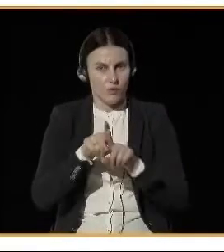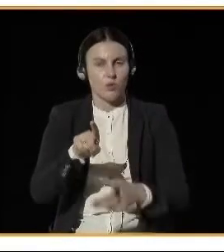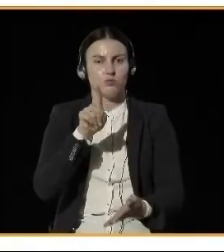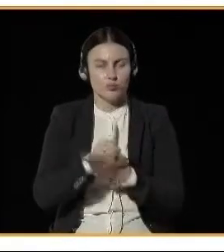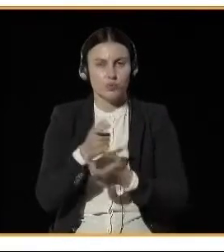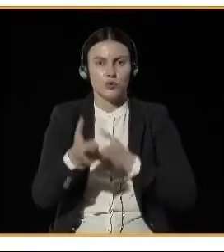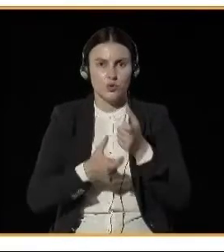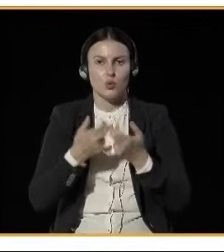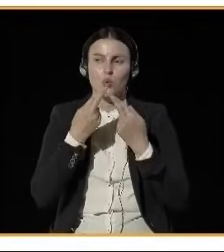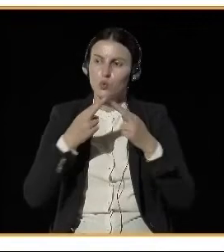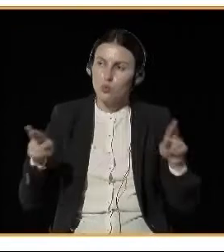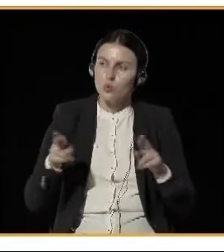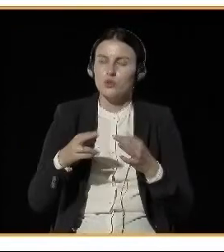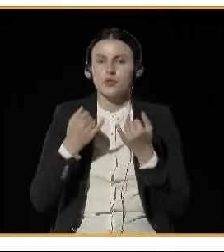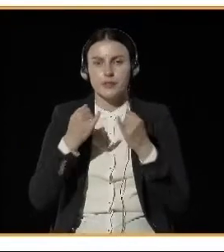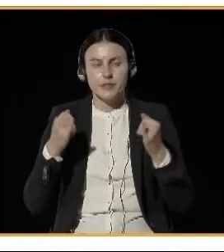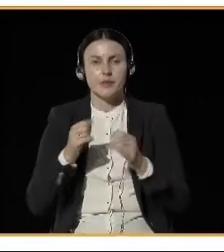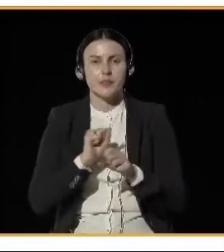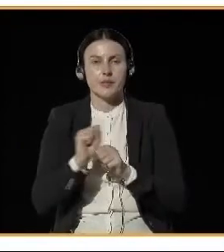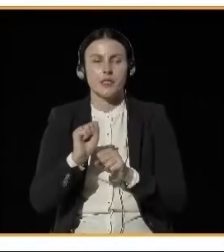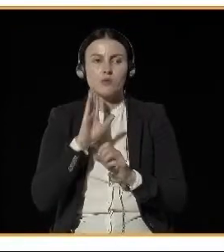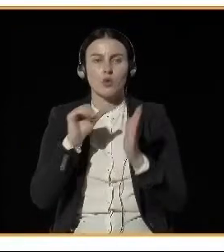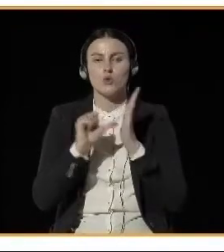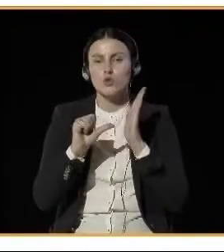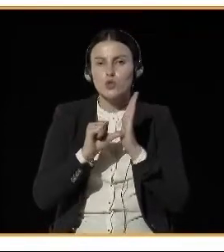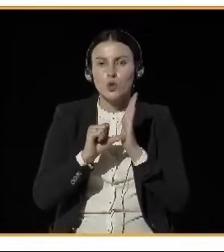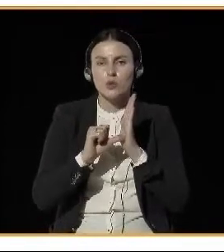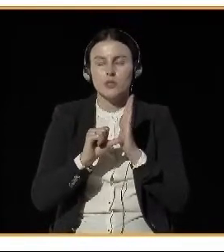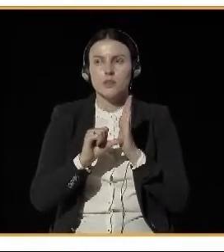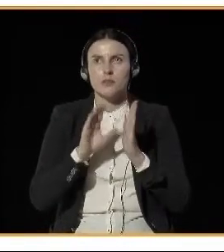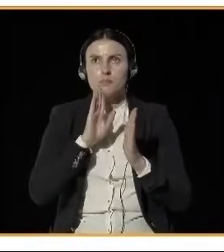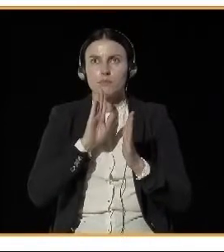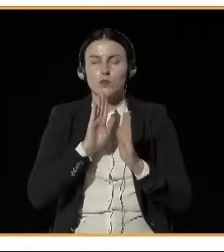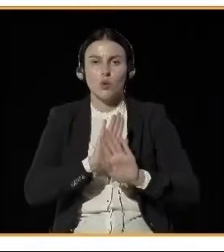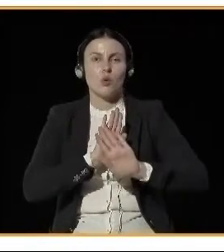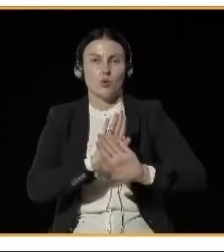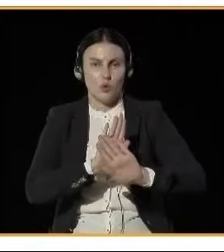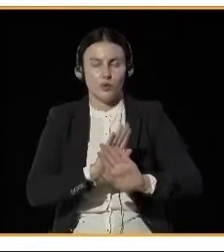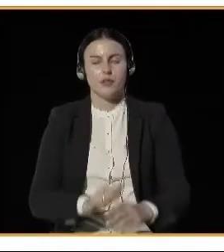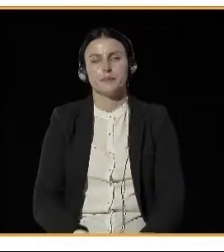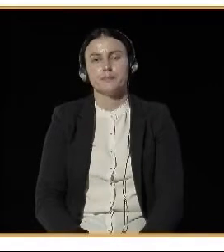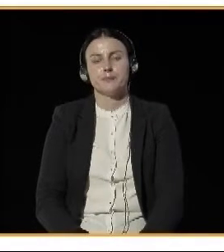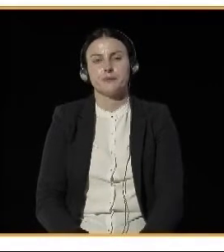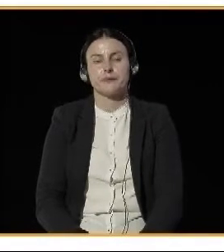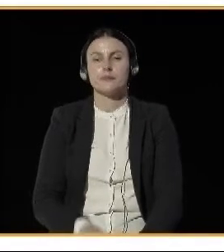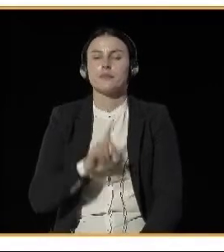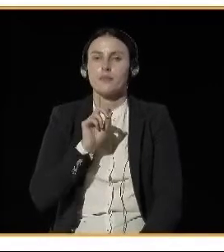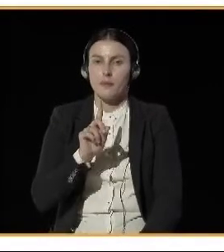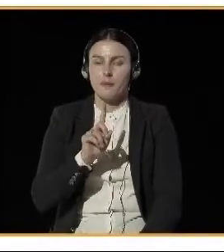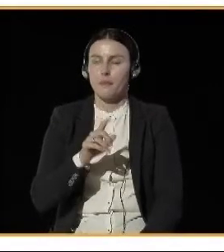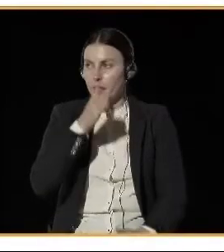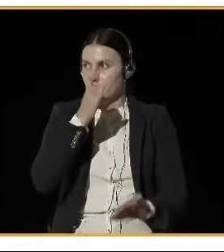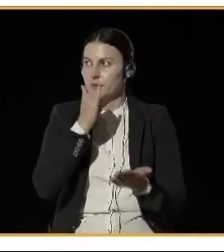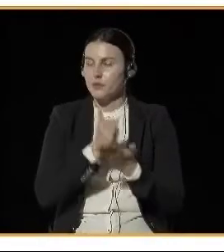2008. But we're still dreaming of such green maps as Brit has shown us from